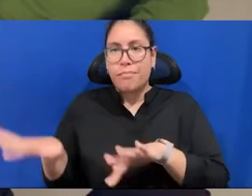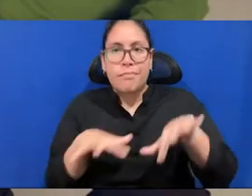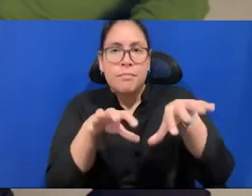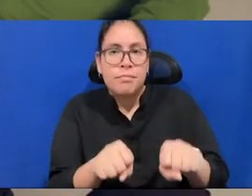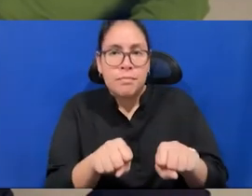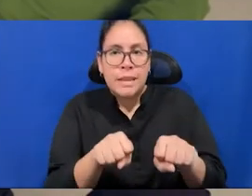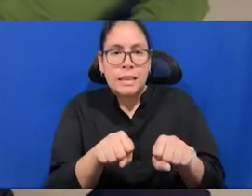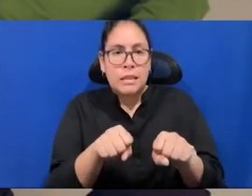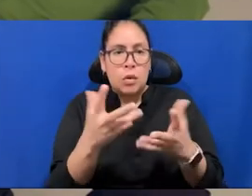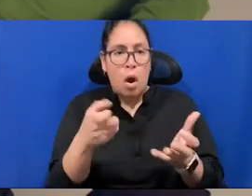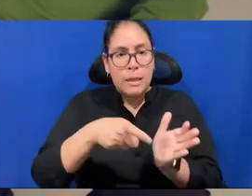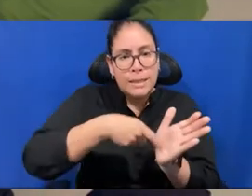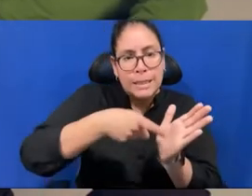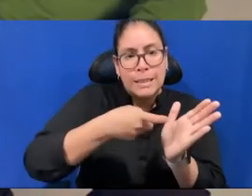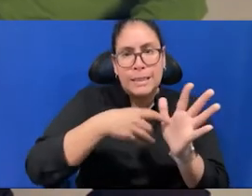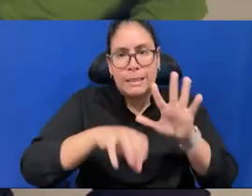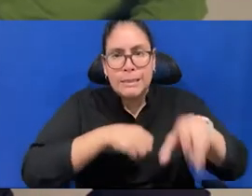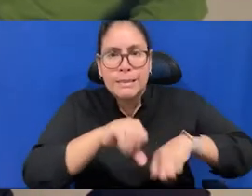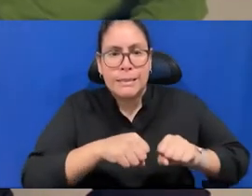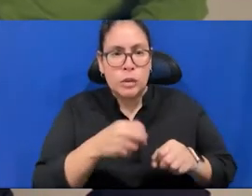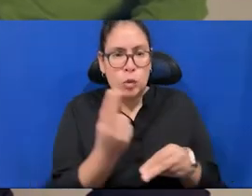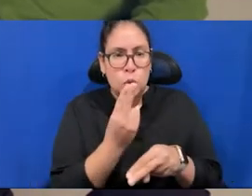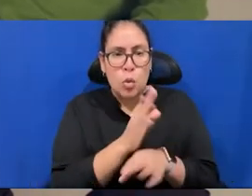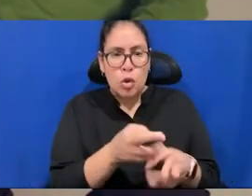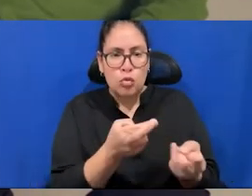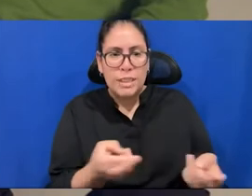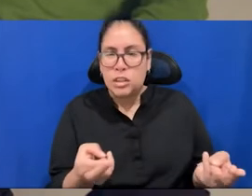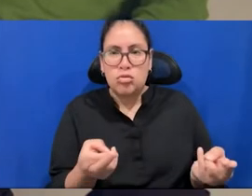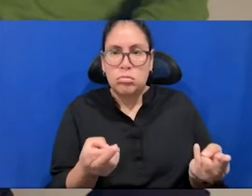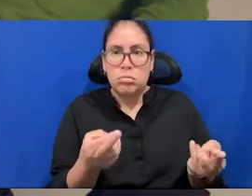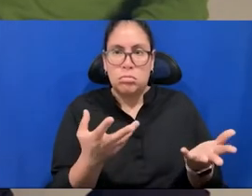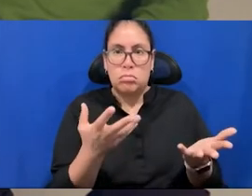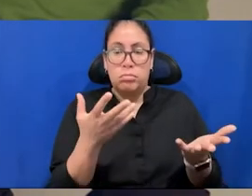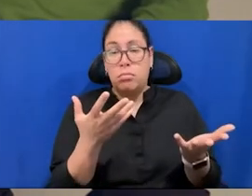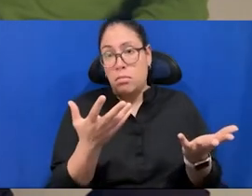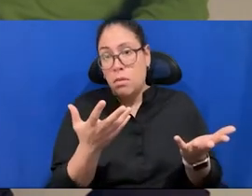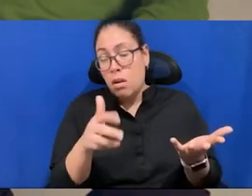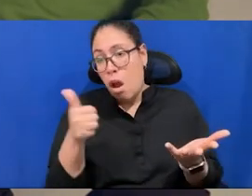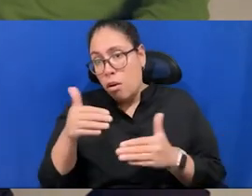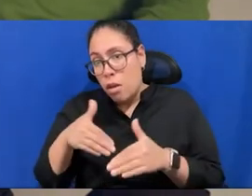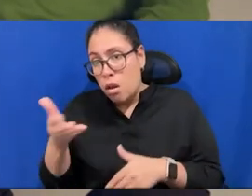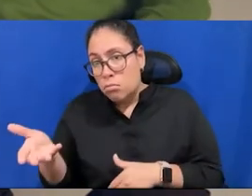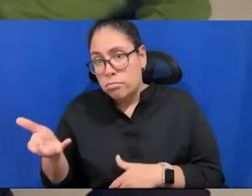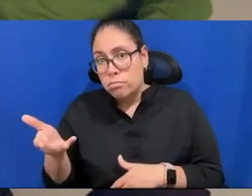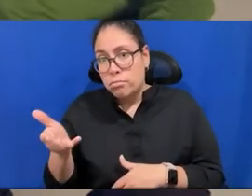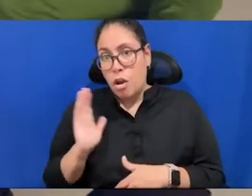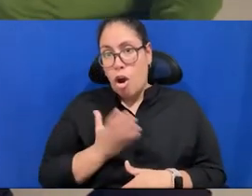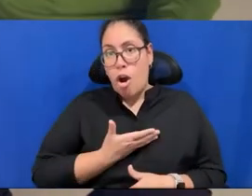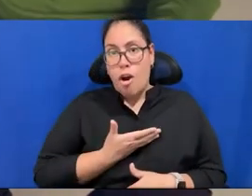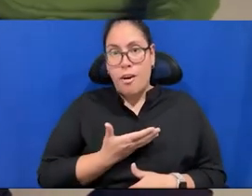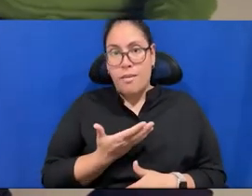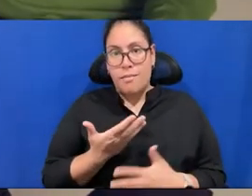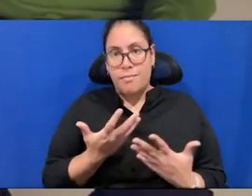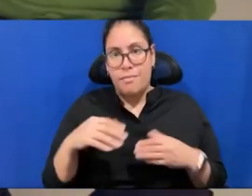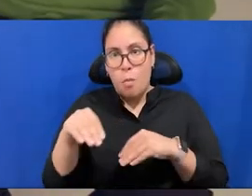have have not happened, nothing have changed. Beside that I will mobile phone, I keep extracting